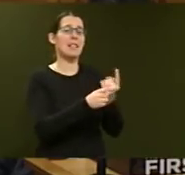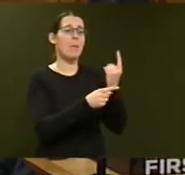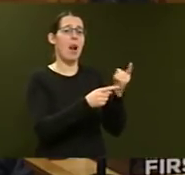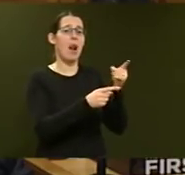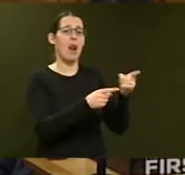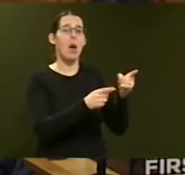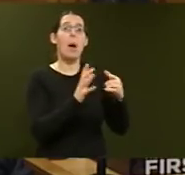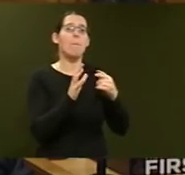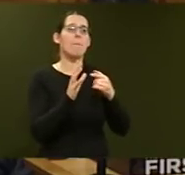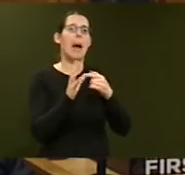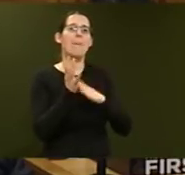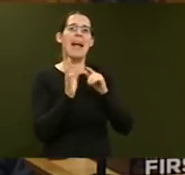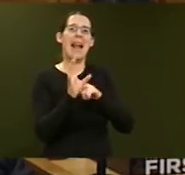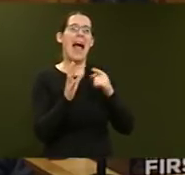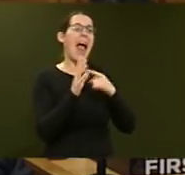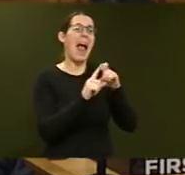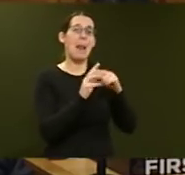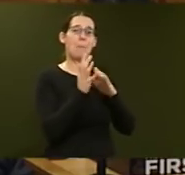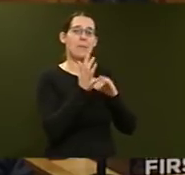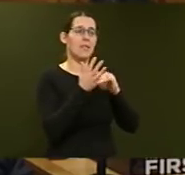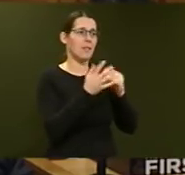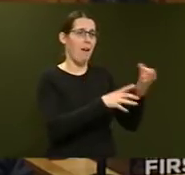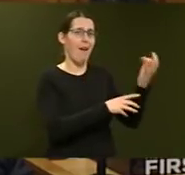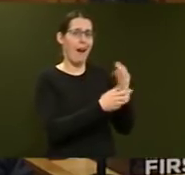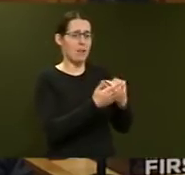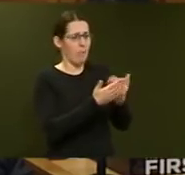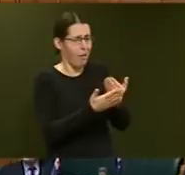namely Miss Adams? Who's asked the most questions in the past?